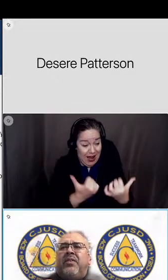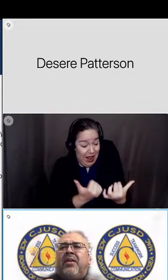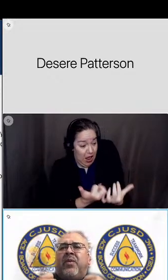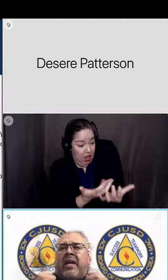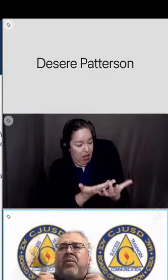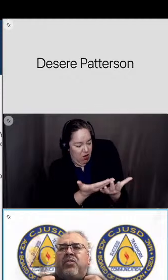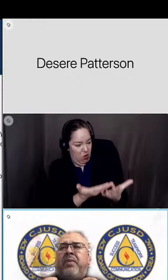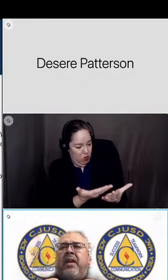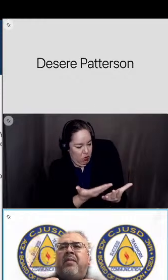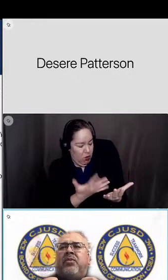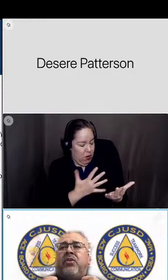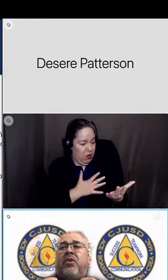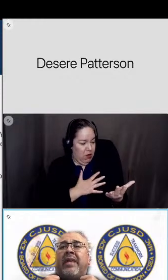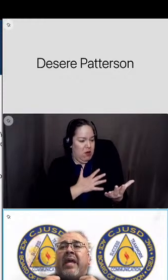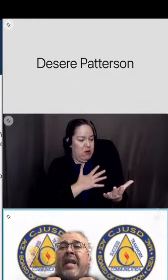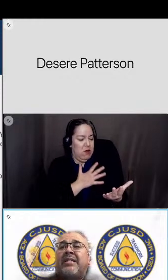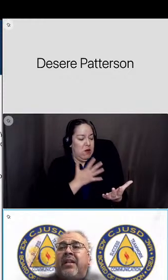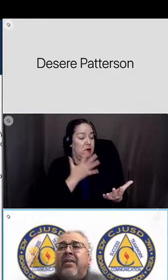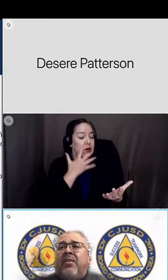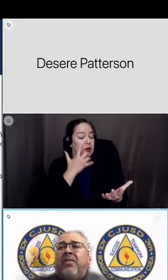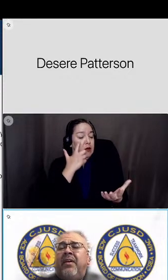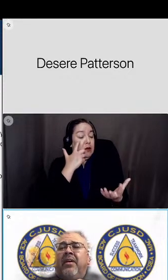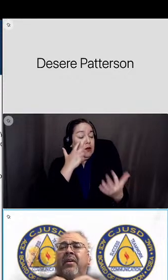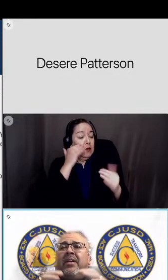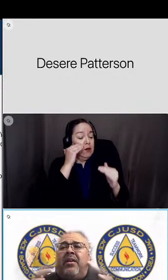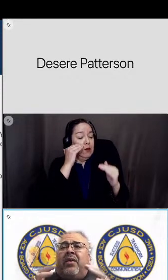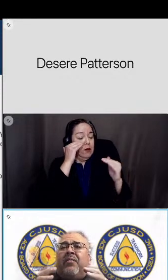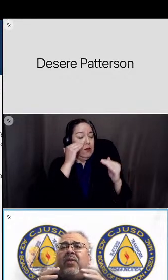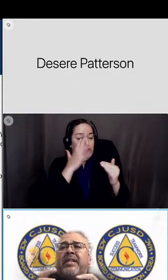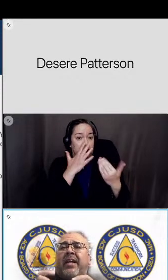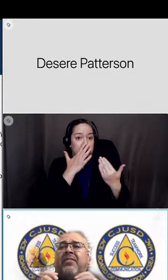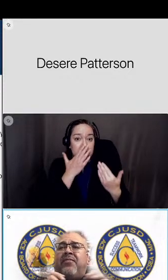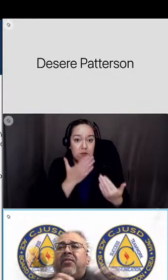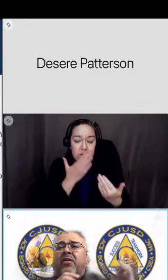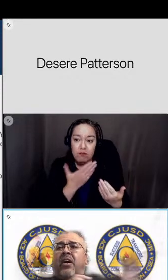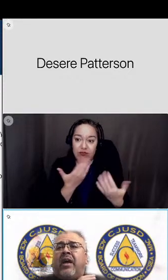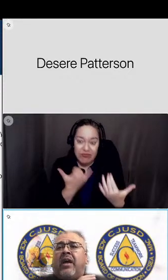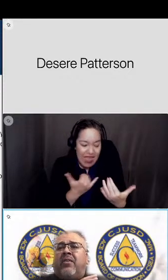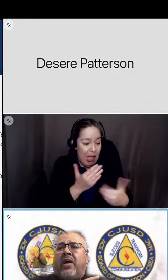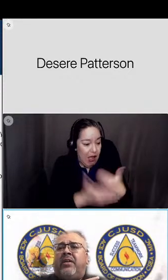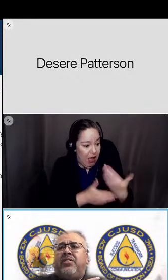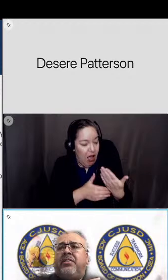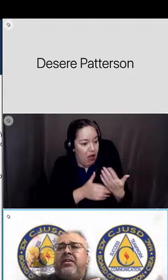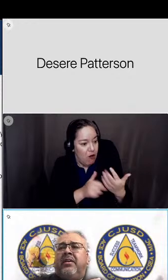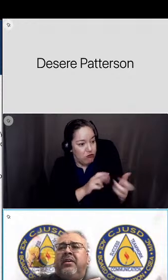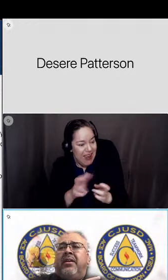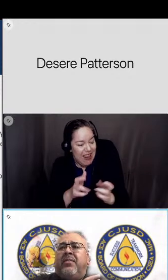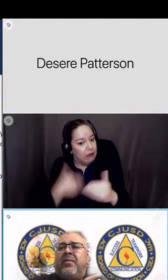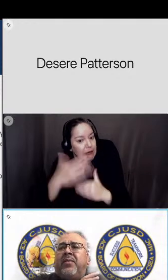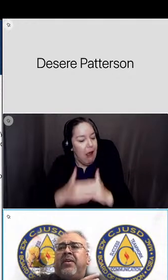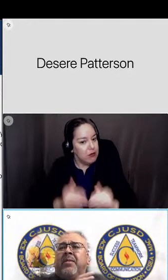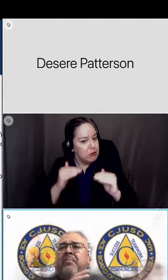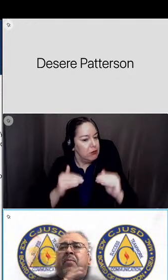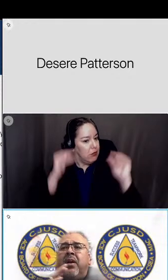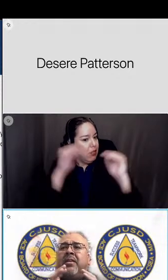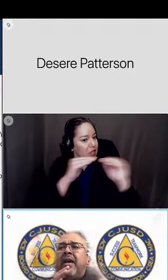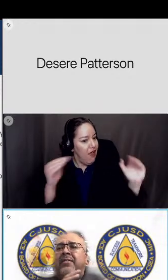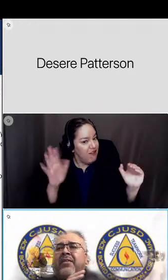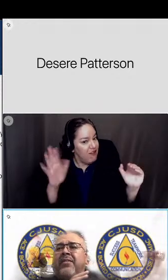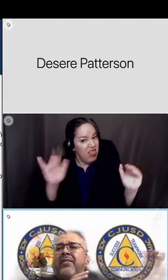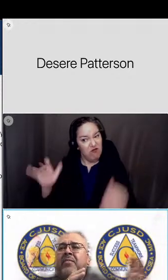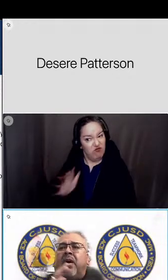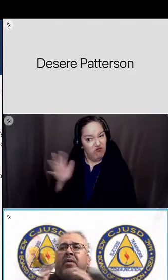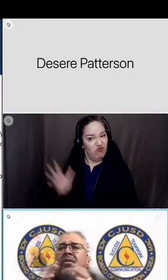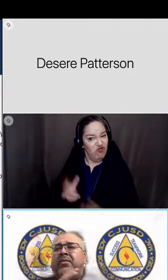gratitude that we're able to be able to go to that next level you know we're taking the Ferrari out of the garage you know we're going to park